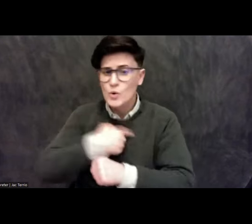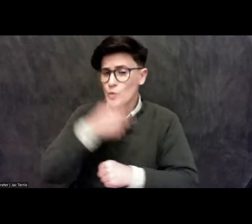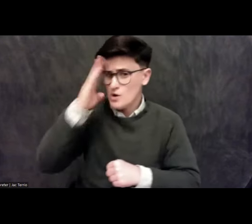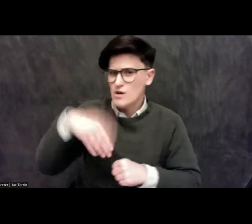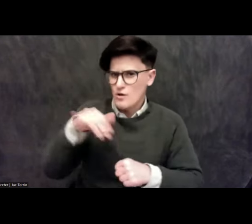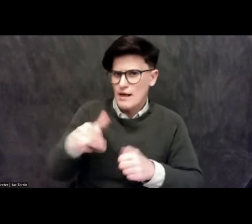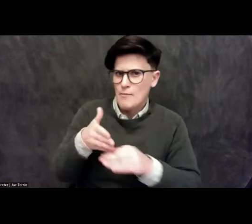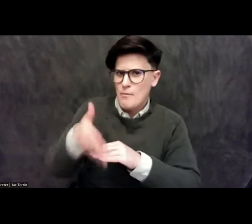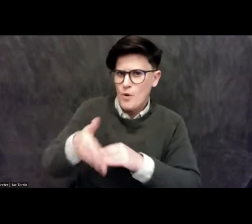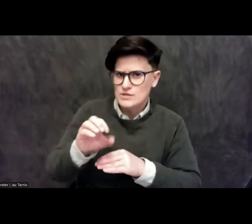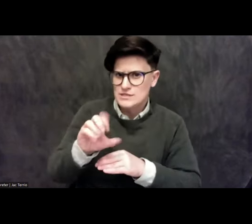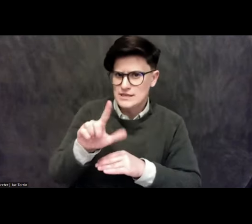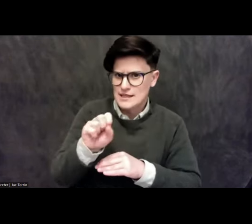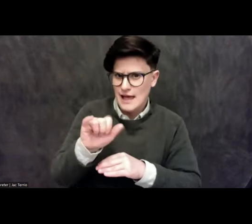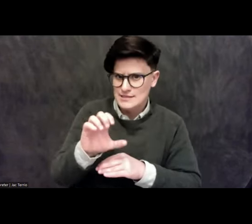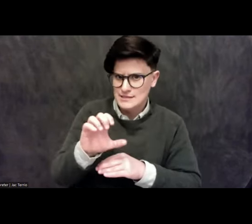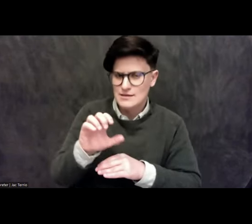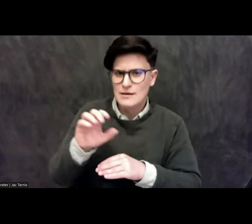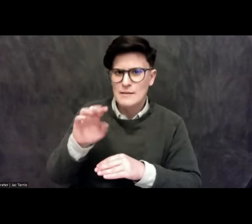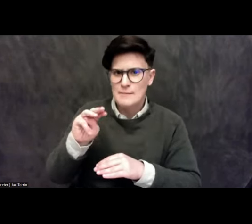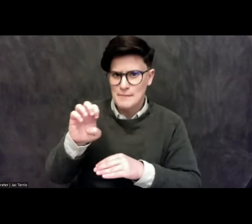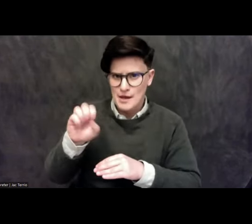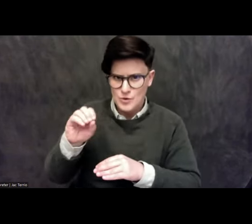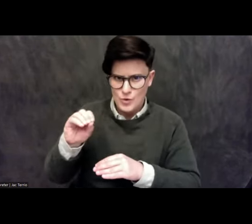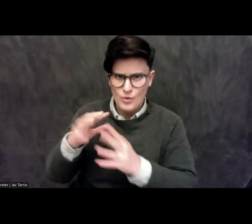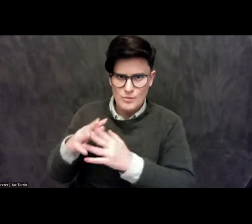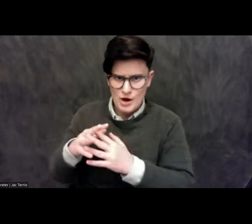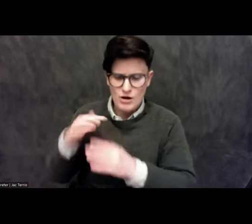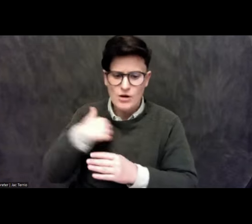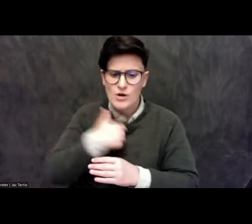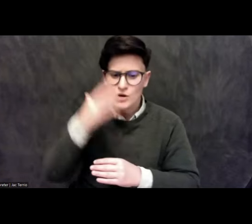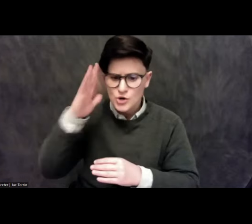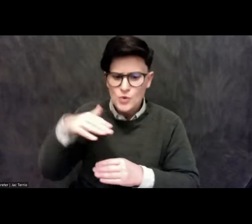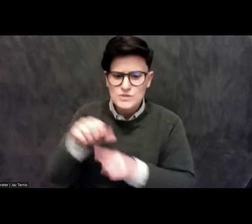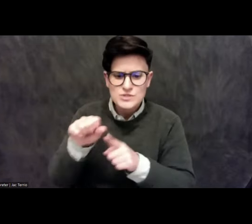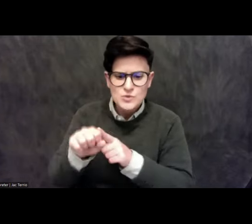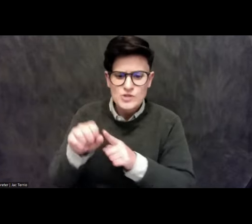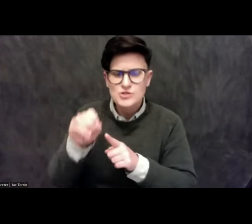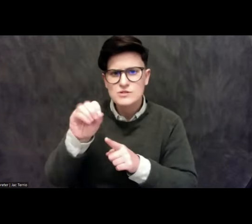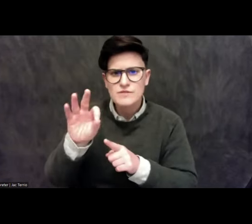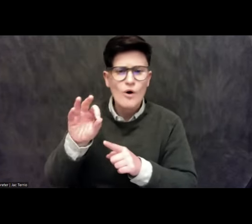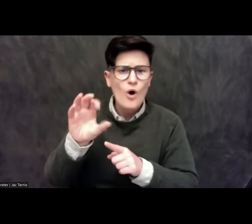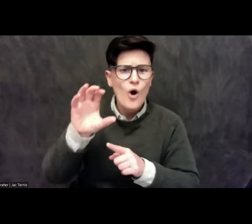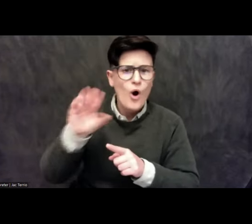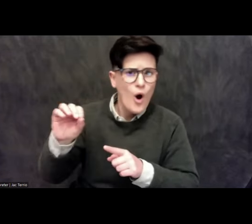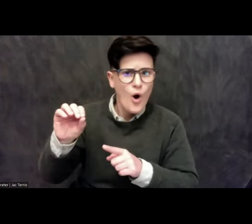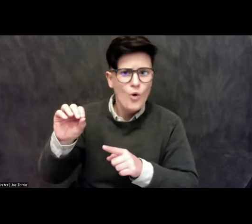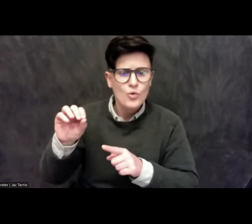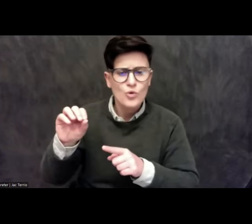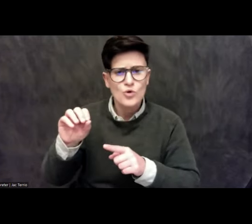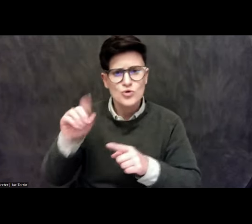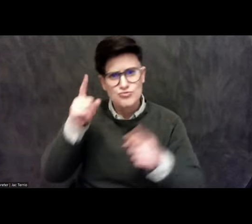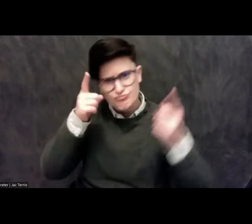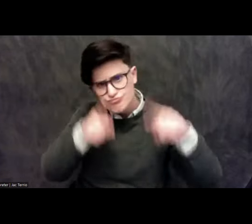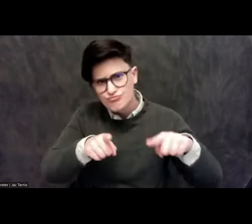know of situations of co-rule where there could be anywhere between two to seven co-rulers,